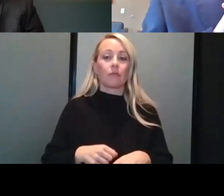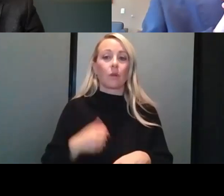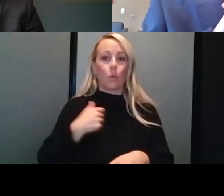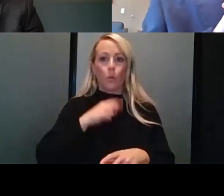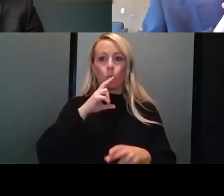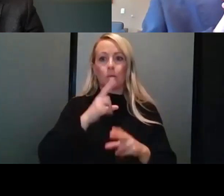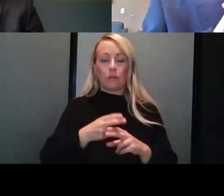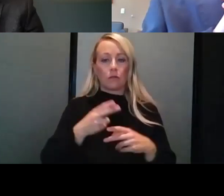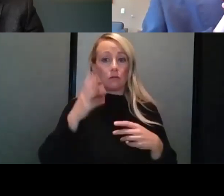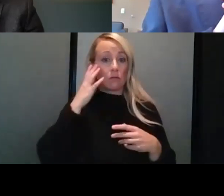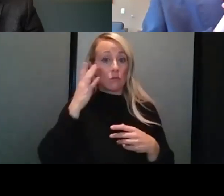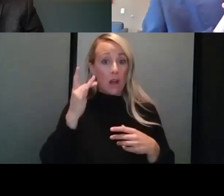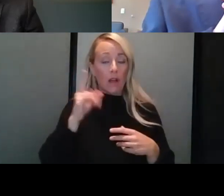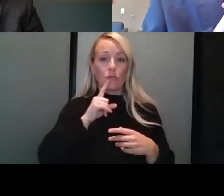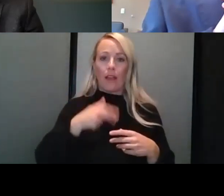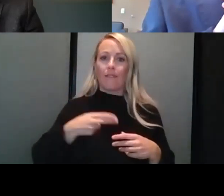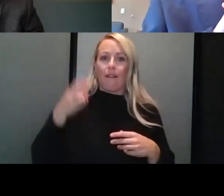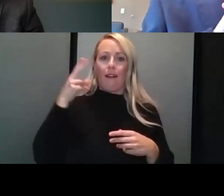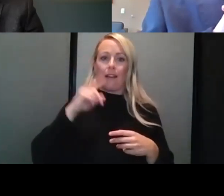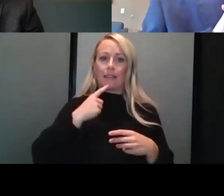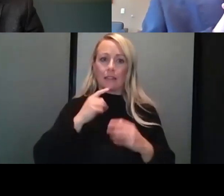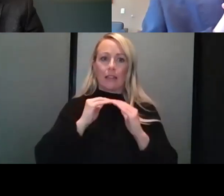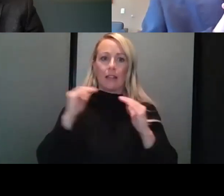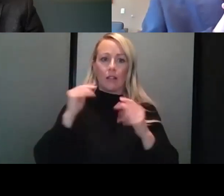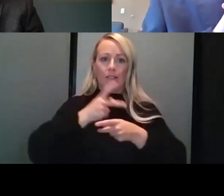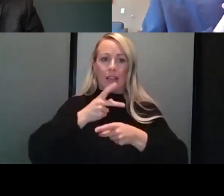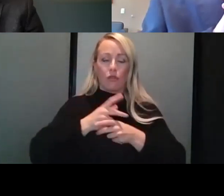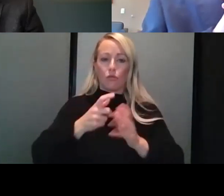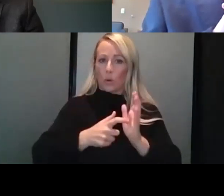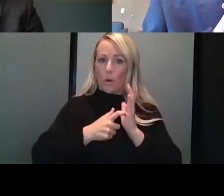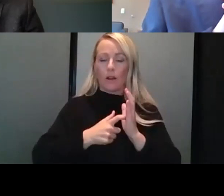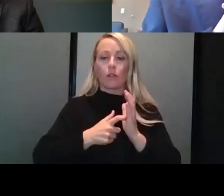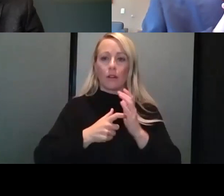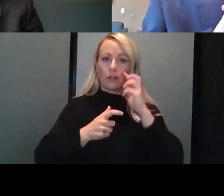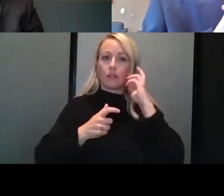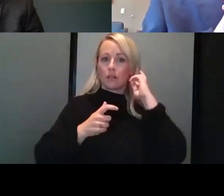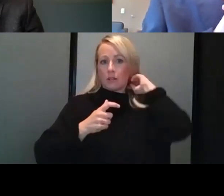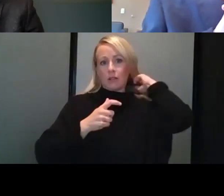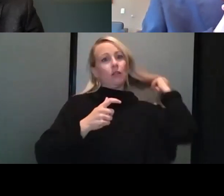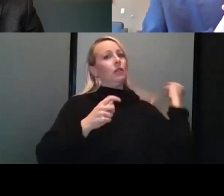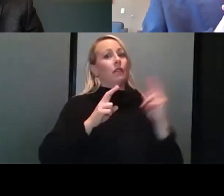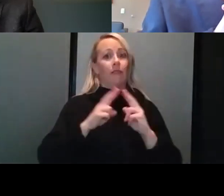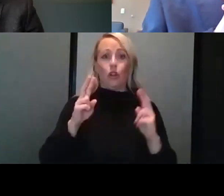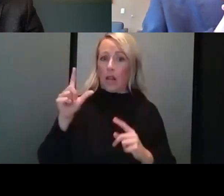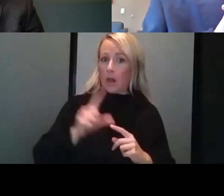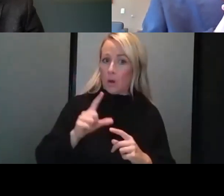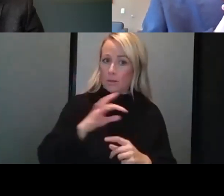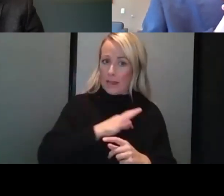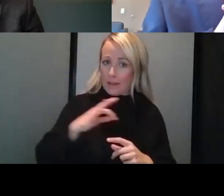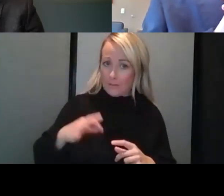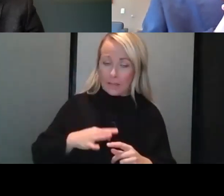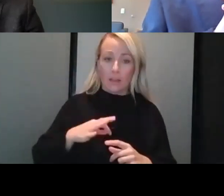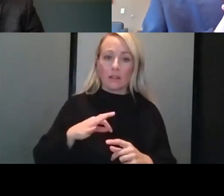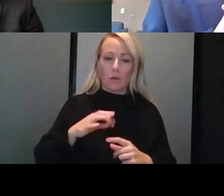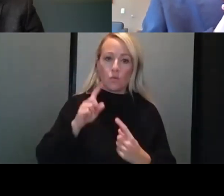that they have very high intensity levels of care requiring very low staffing ratios, many of them a one-to